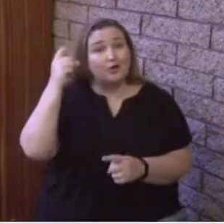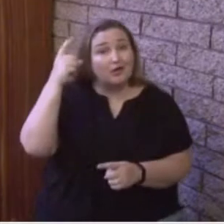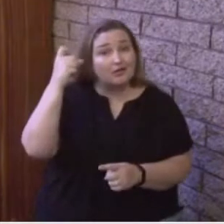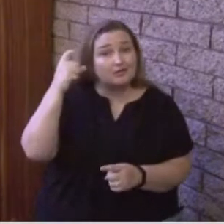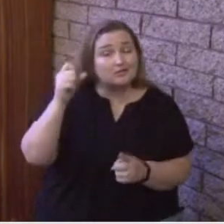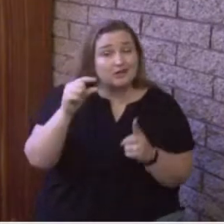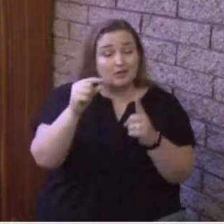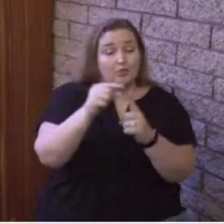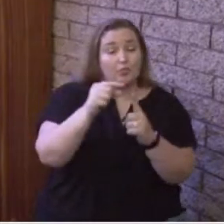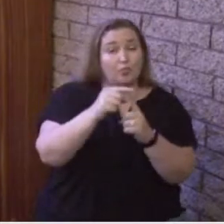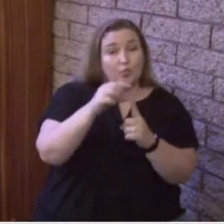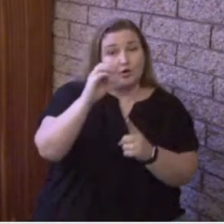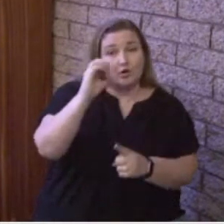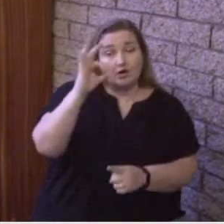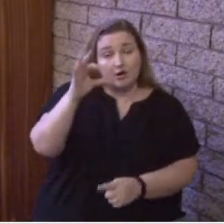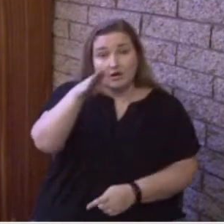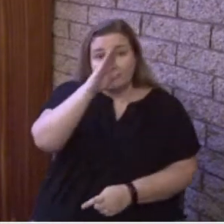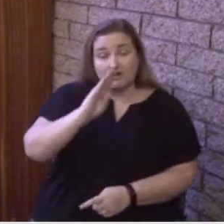God.